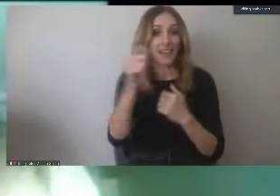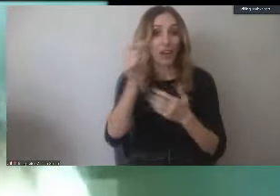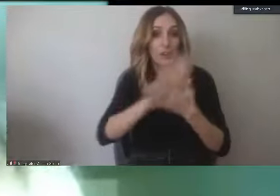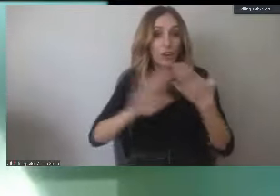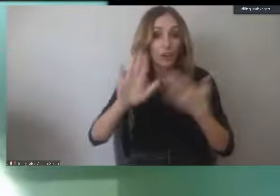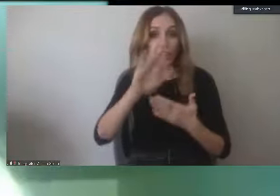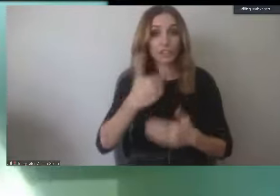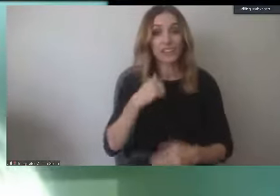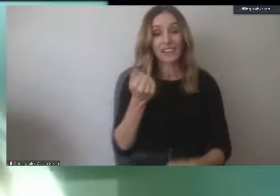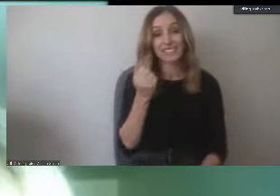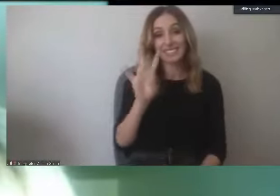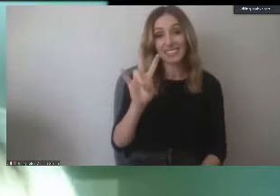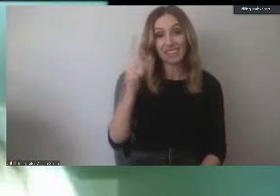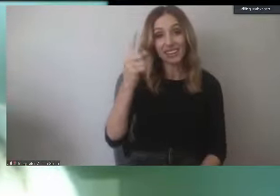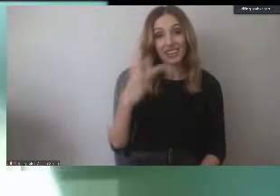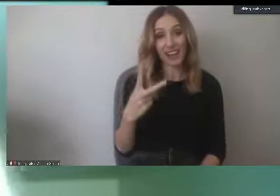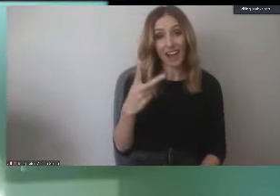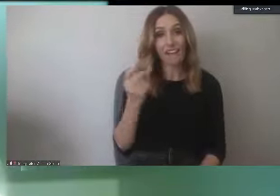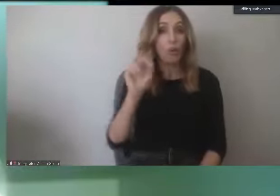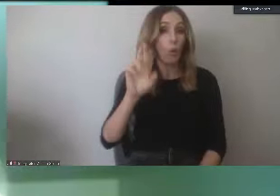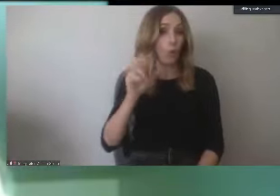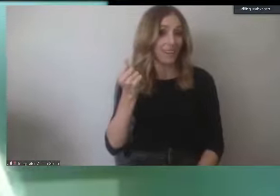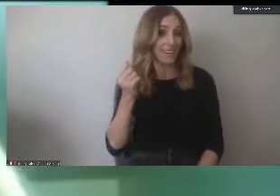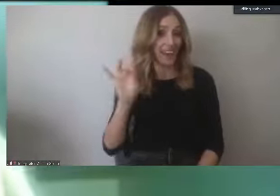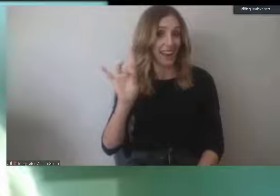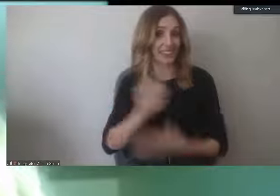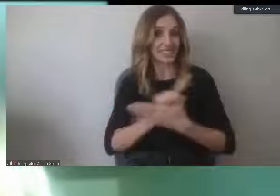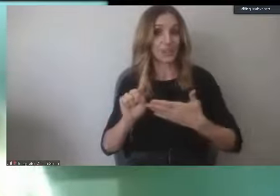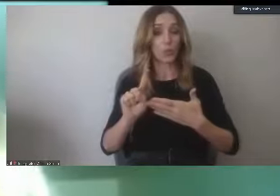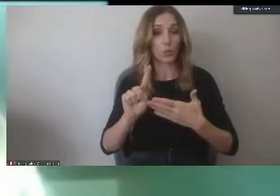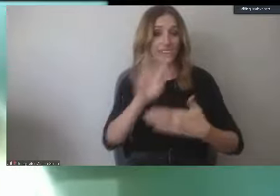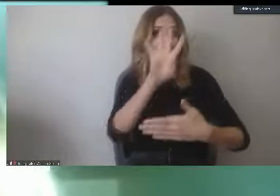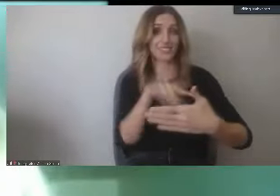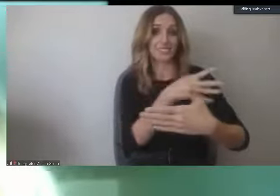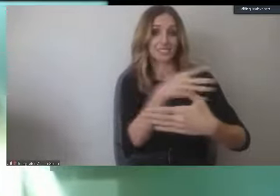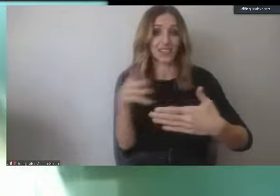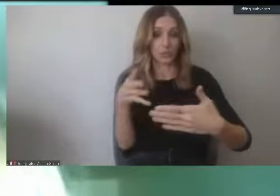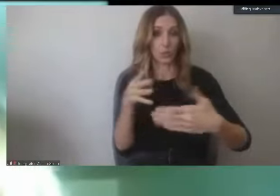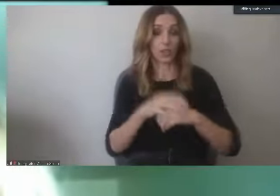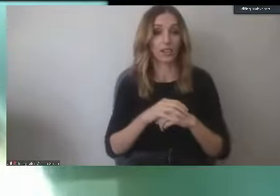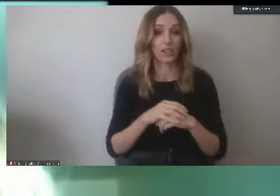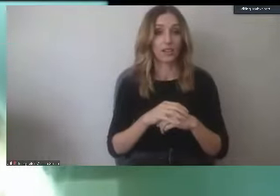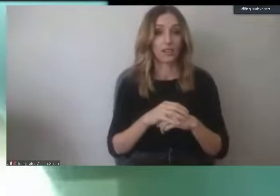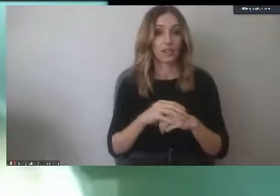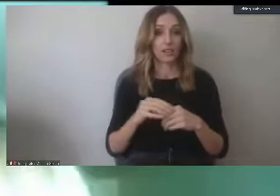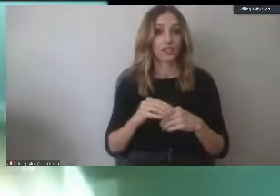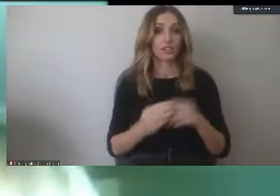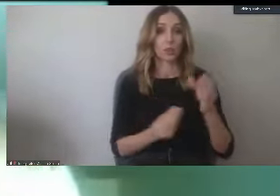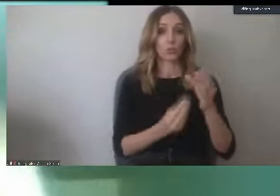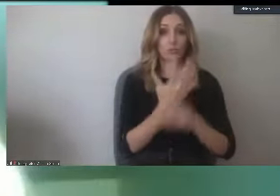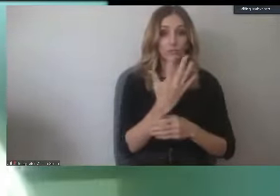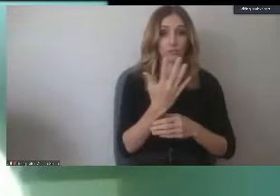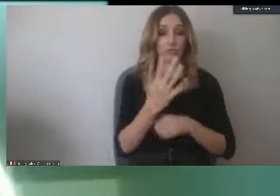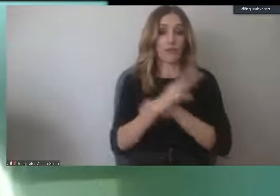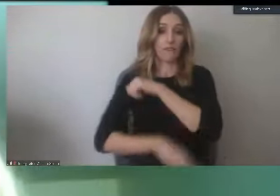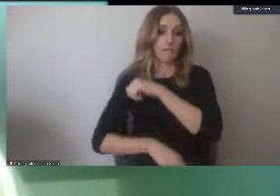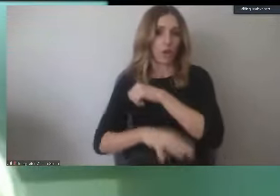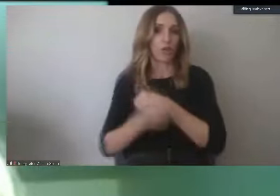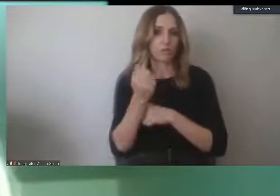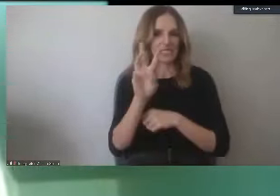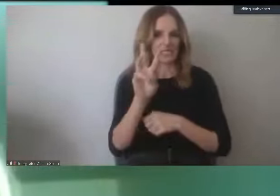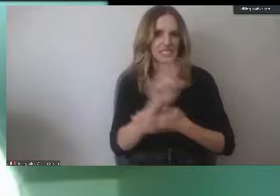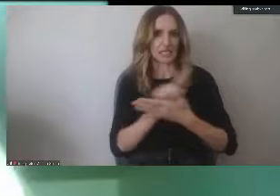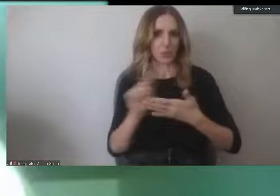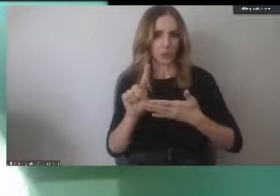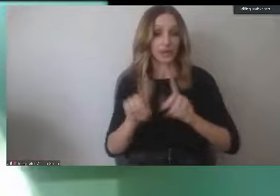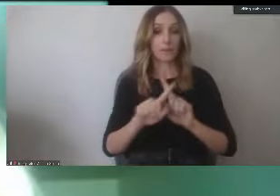or 18-week semesters. However, even though those are our primary terms, we do have some short-term